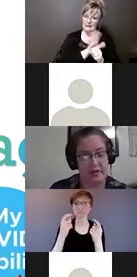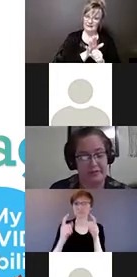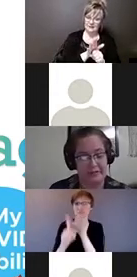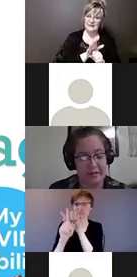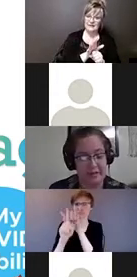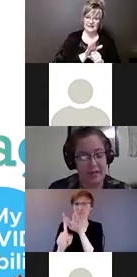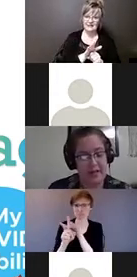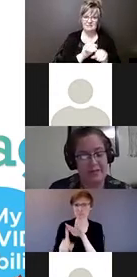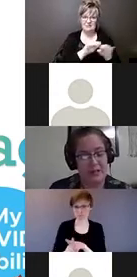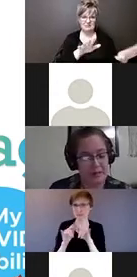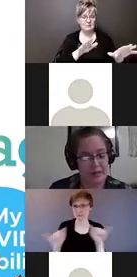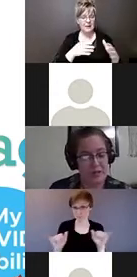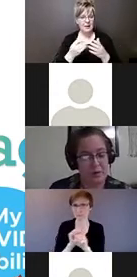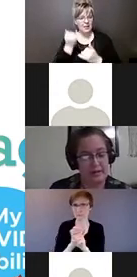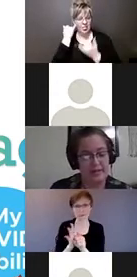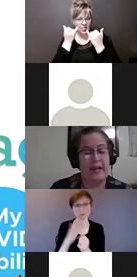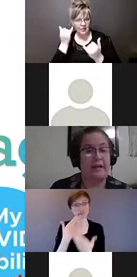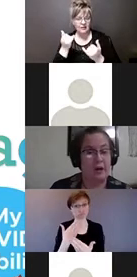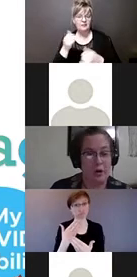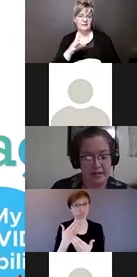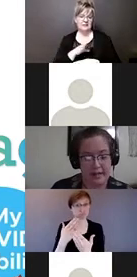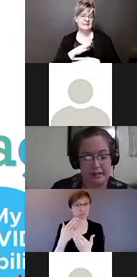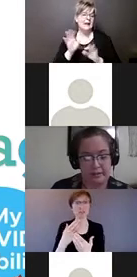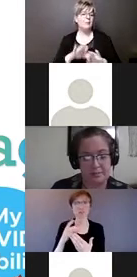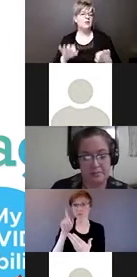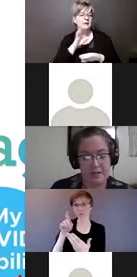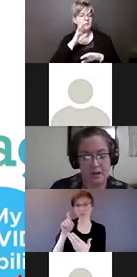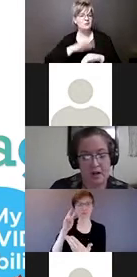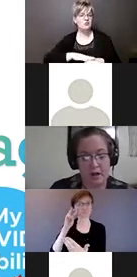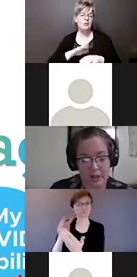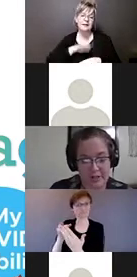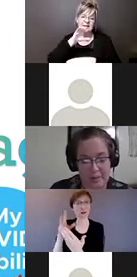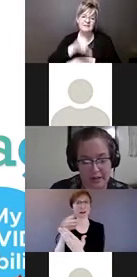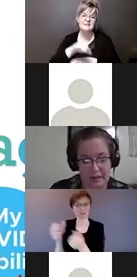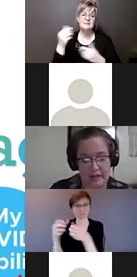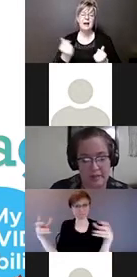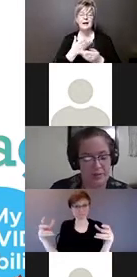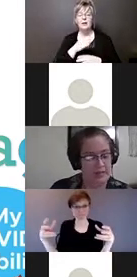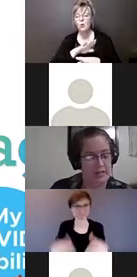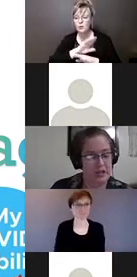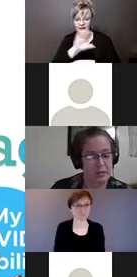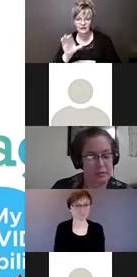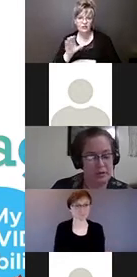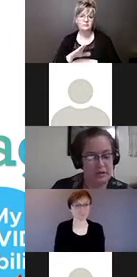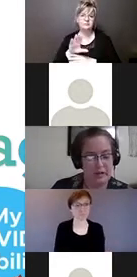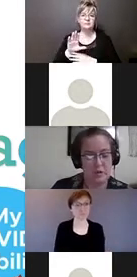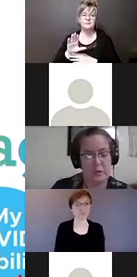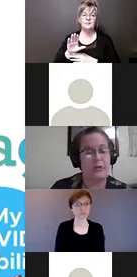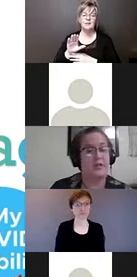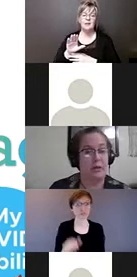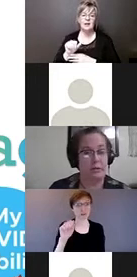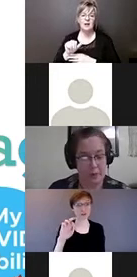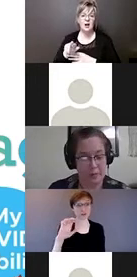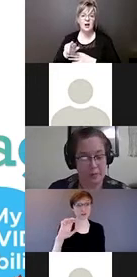deserving of investment in spreading and scaling across Canada. Arch disability aims to teach community knowledge